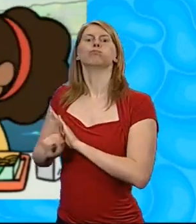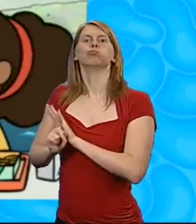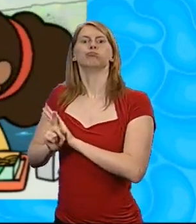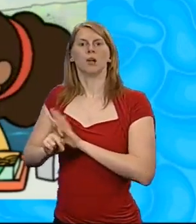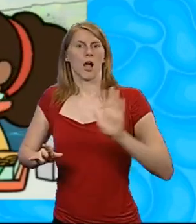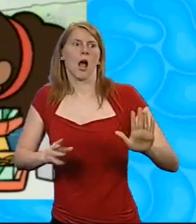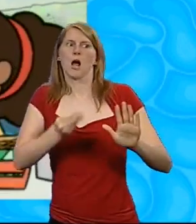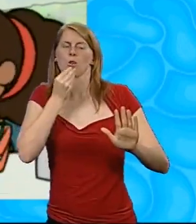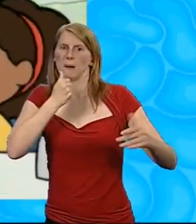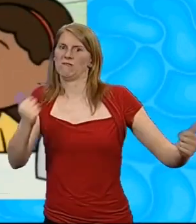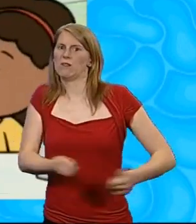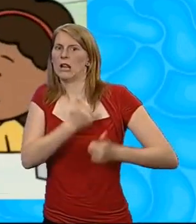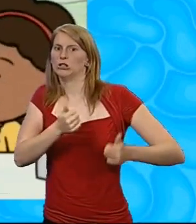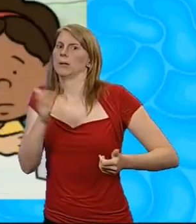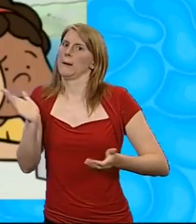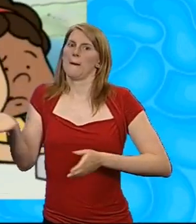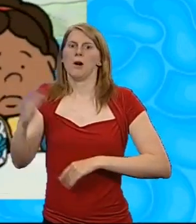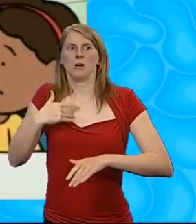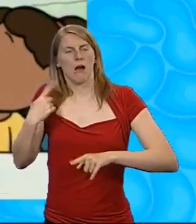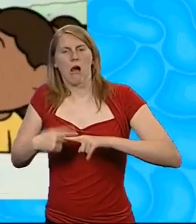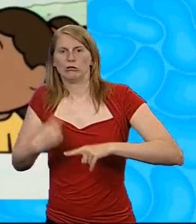Lunchtime over. Come on, Monique. We'd better hurry.